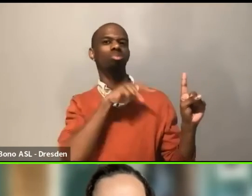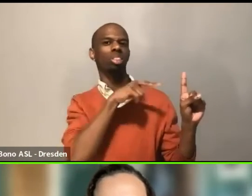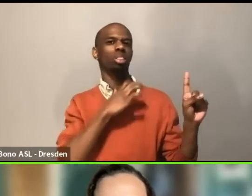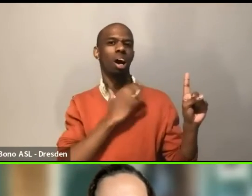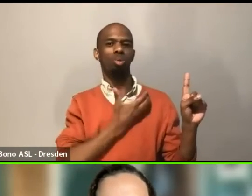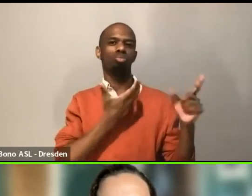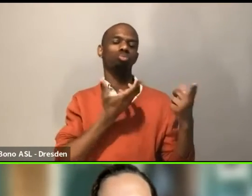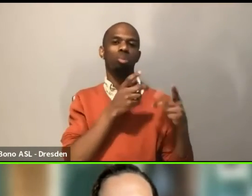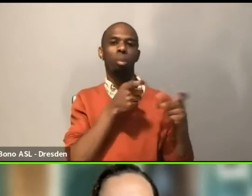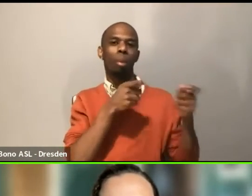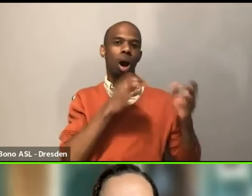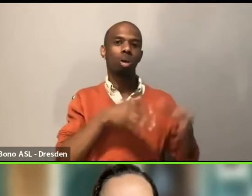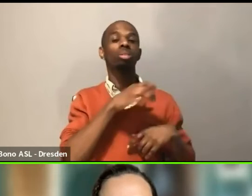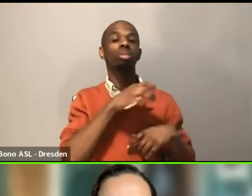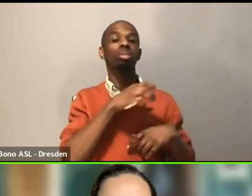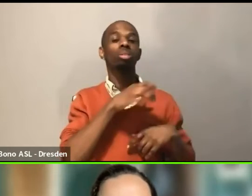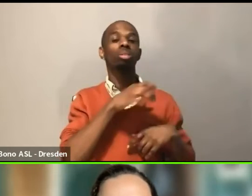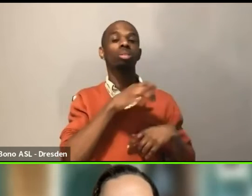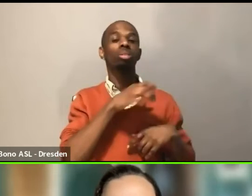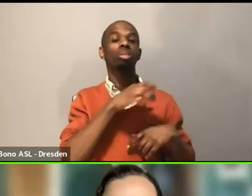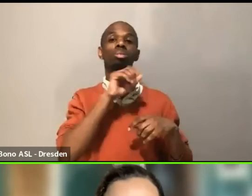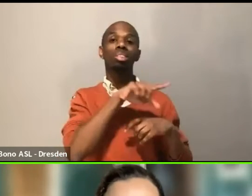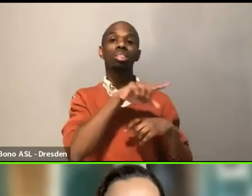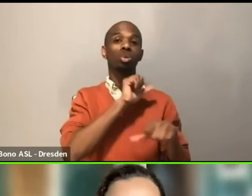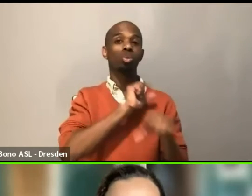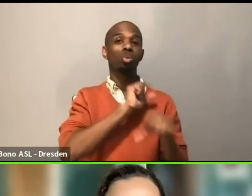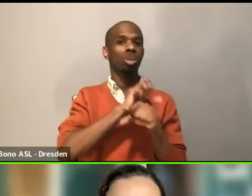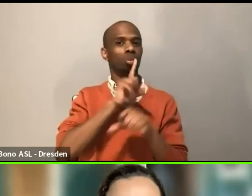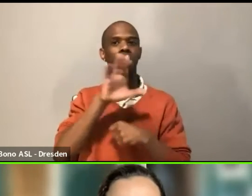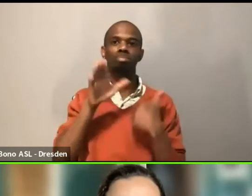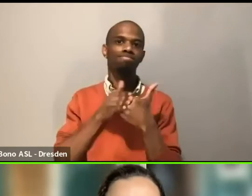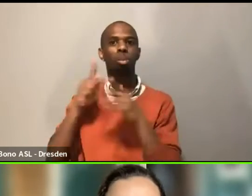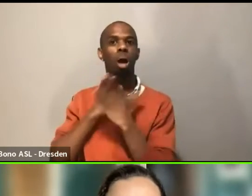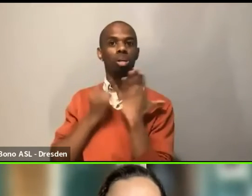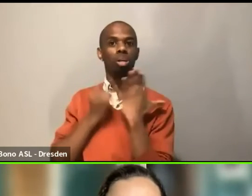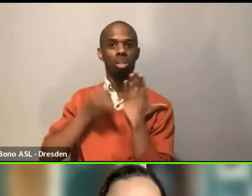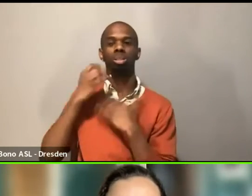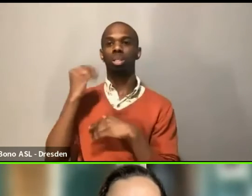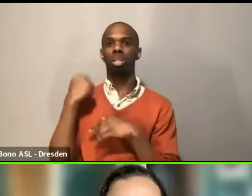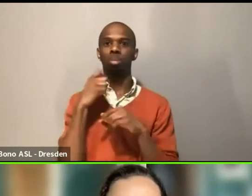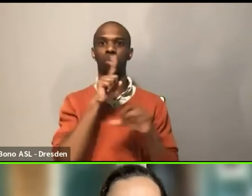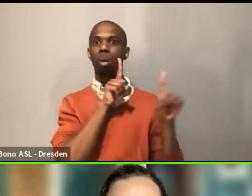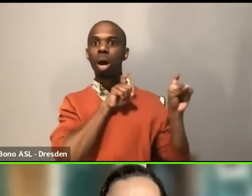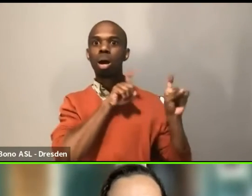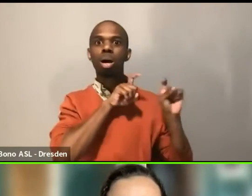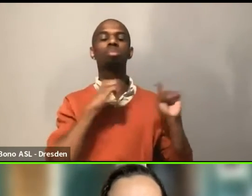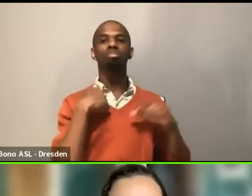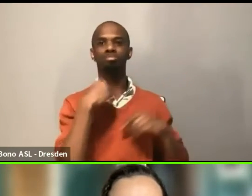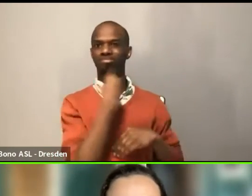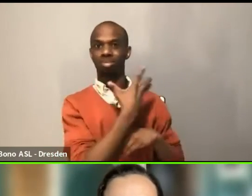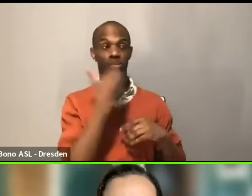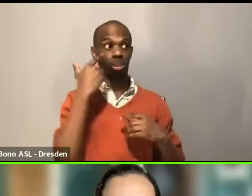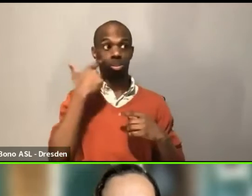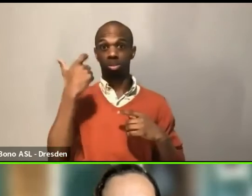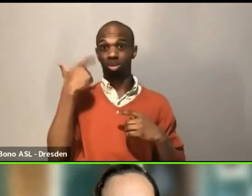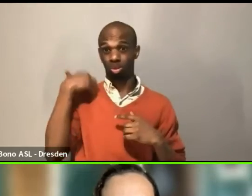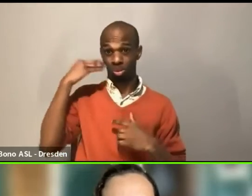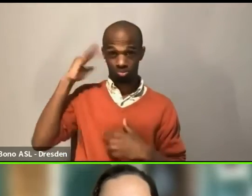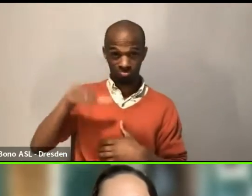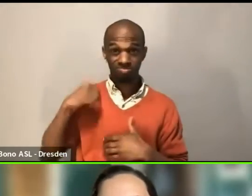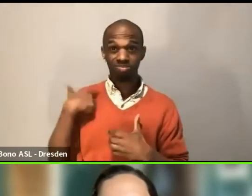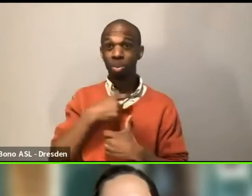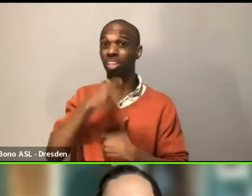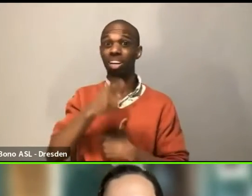her. And, you know, originally, and I was like, okay, I had this thing. I mean, you know, this was like, not in our budget, I was just like,